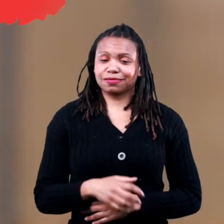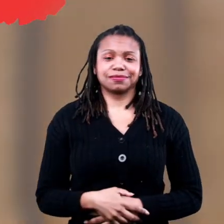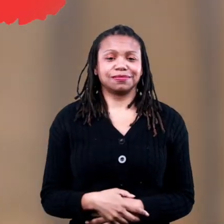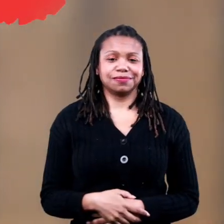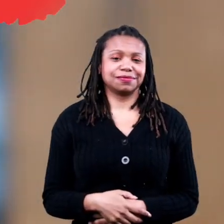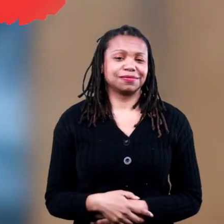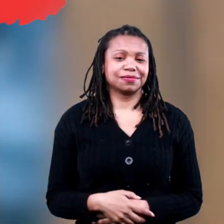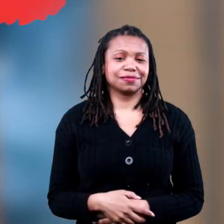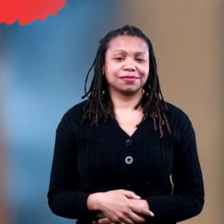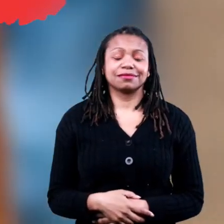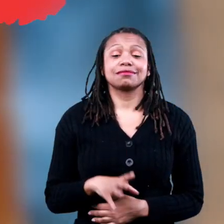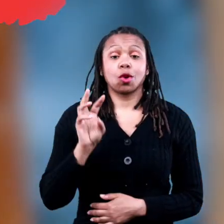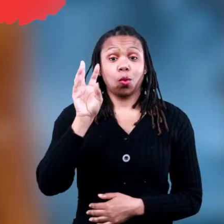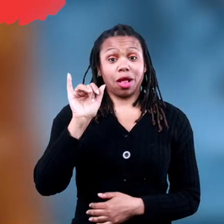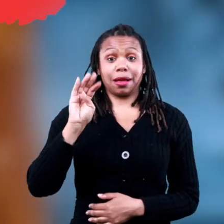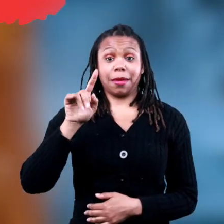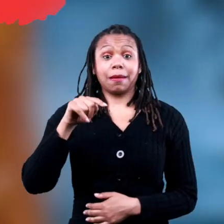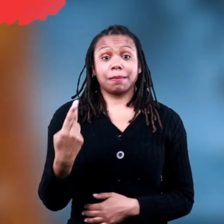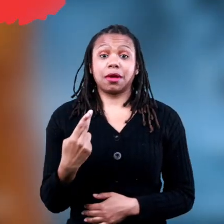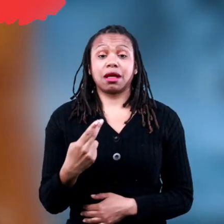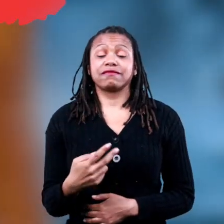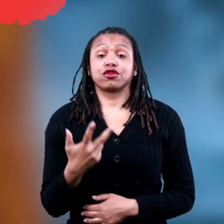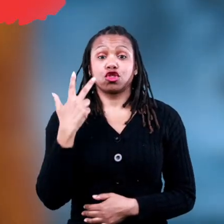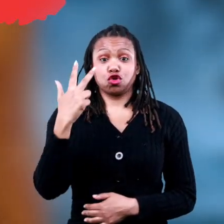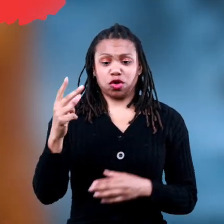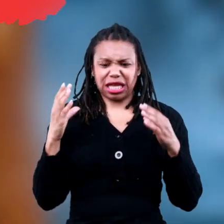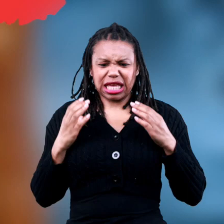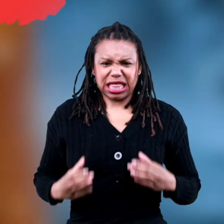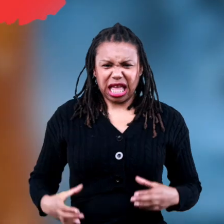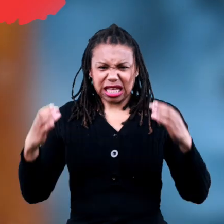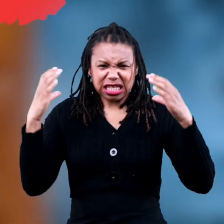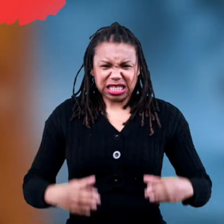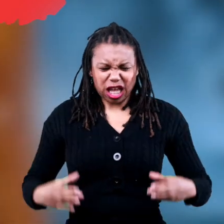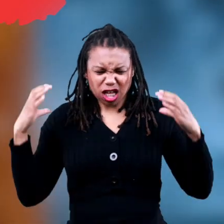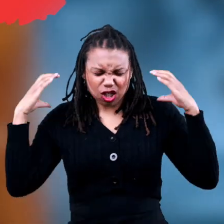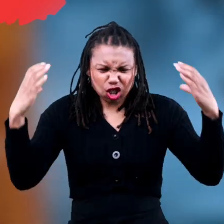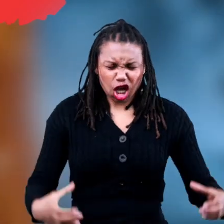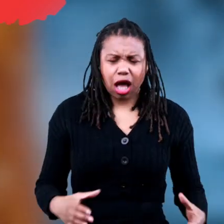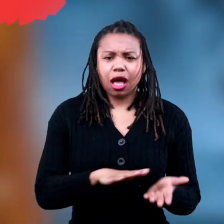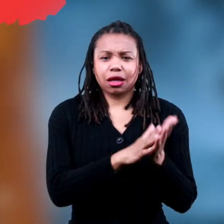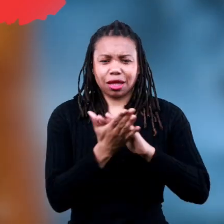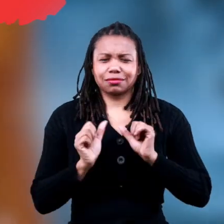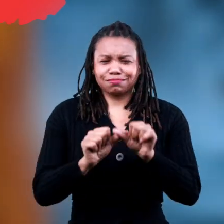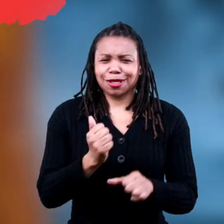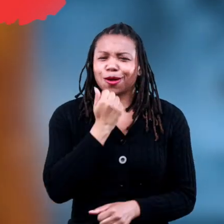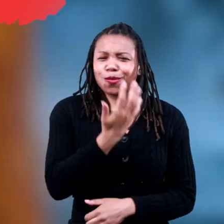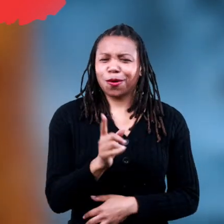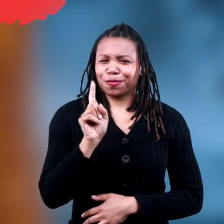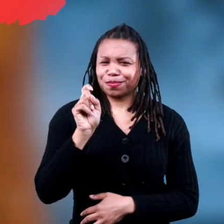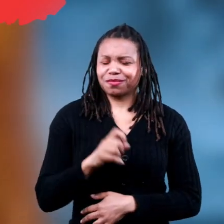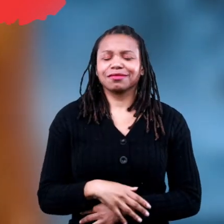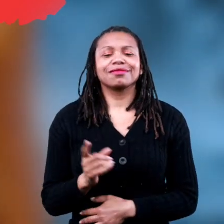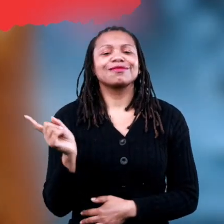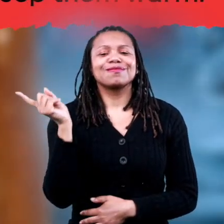true or false woolly mammoths had three layers of fur to keep them warm